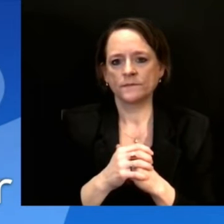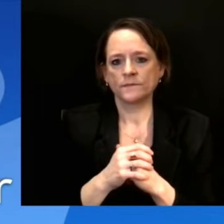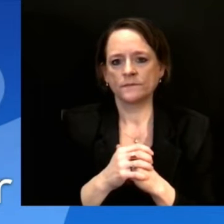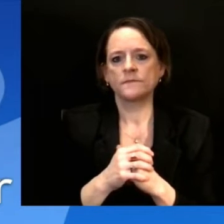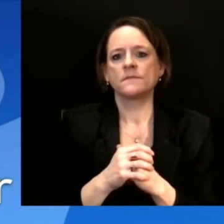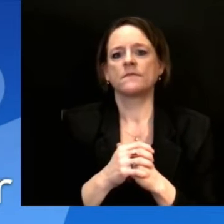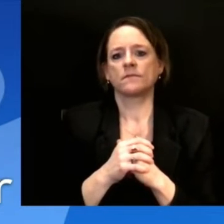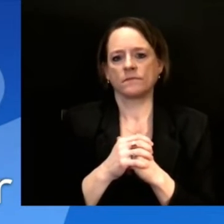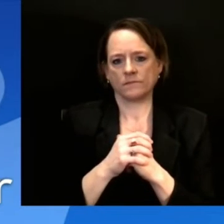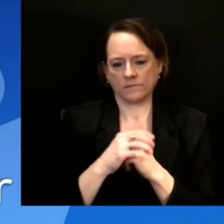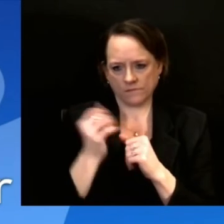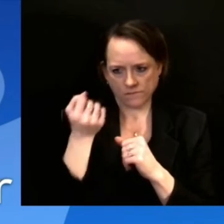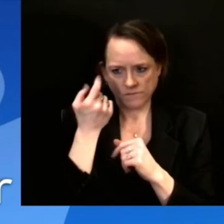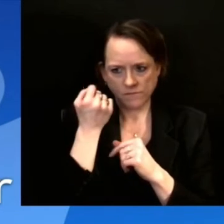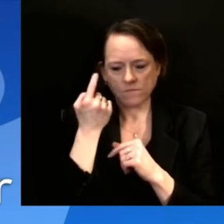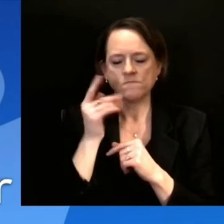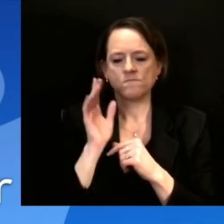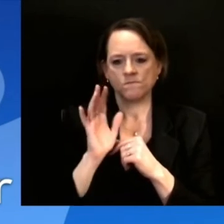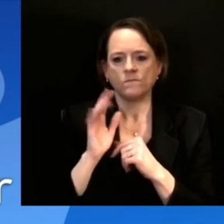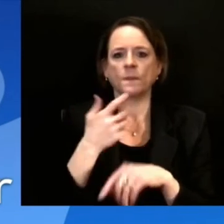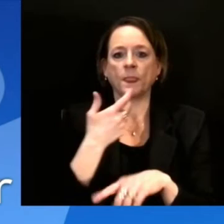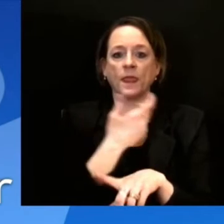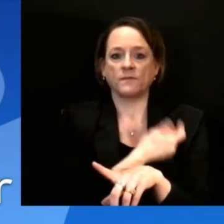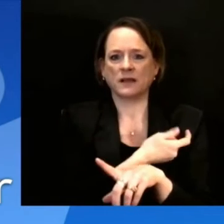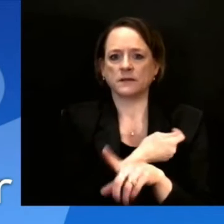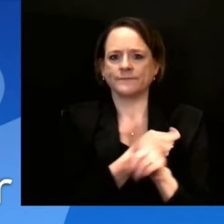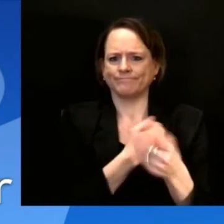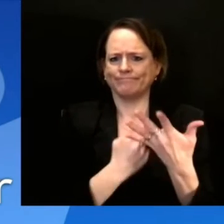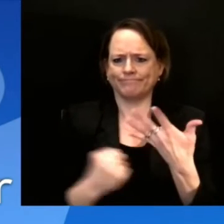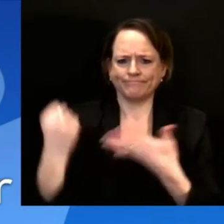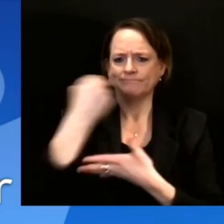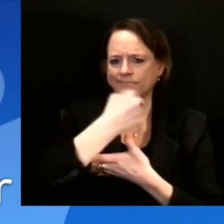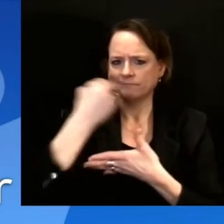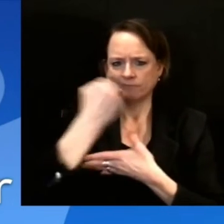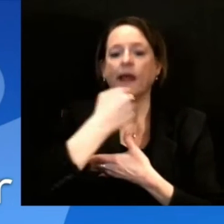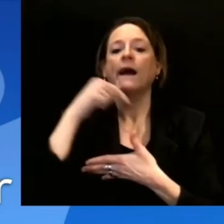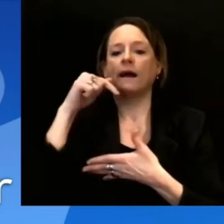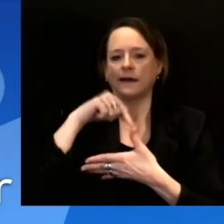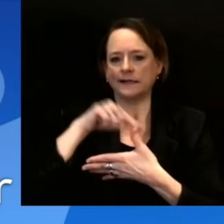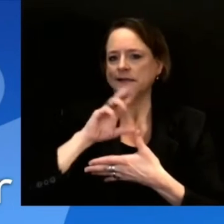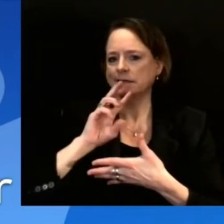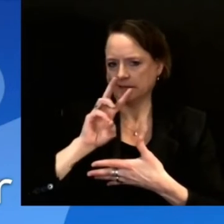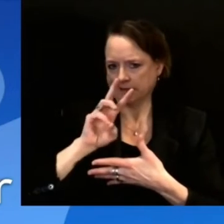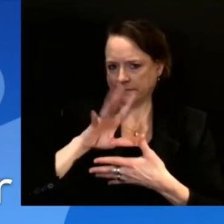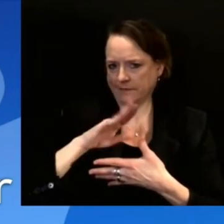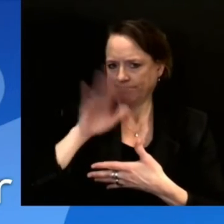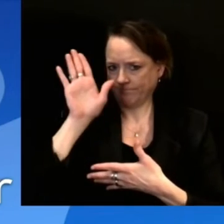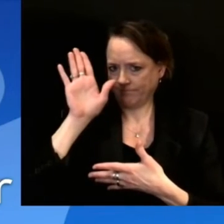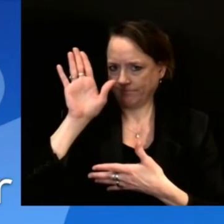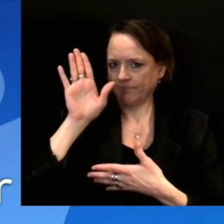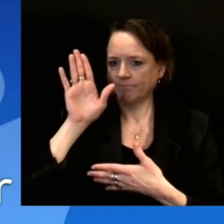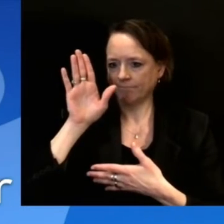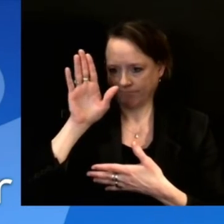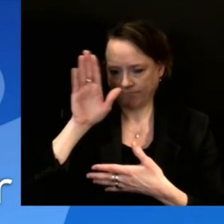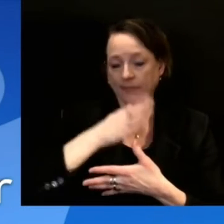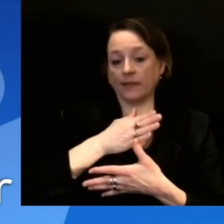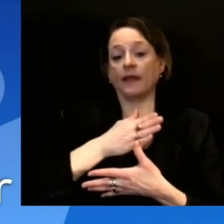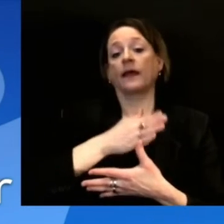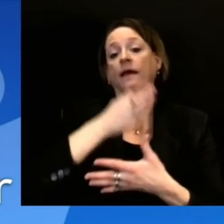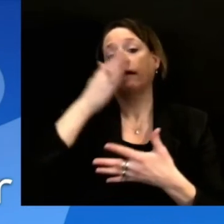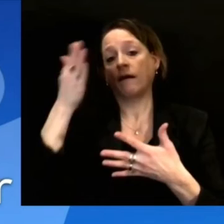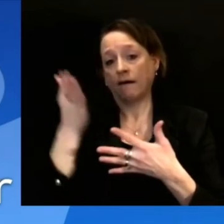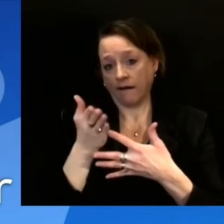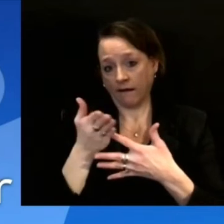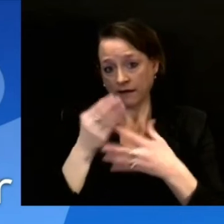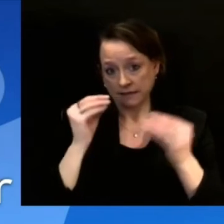65 and older to this next group, are we going to wait to do 50% of educators and then move to people in the Medicaid and long